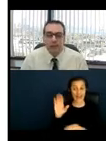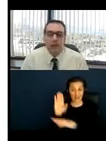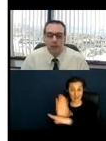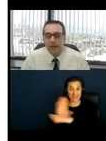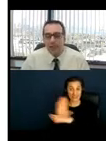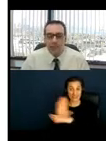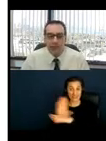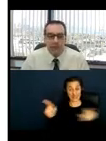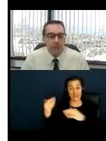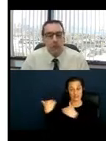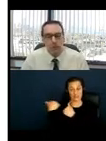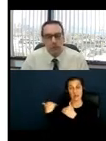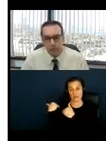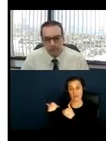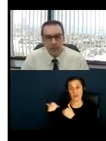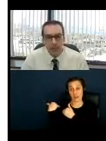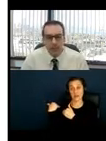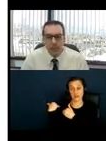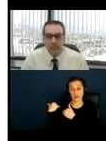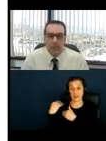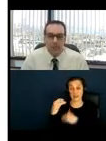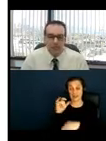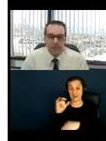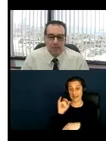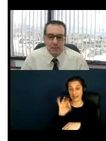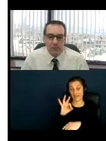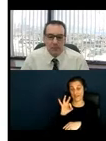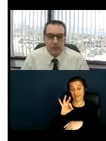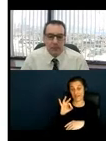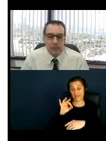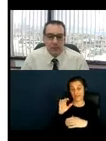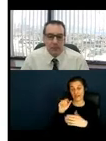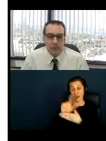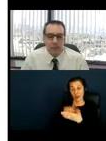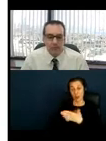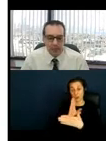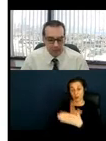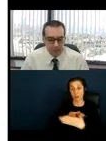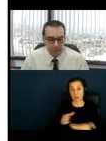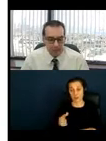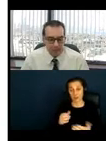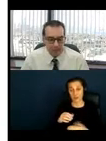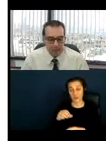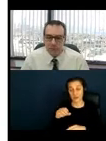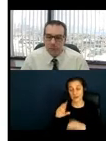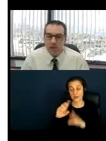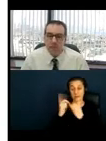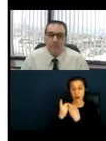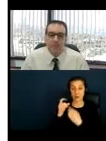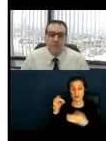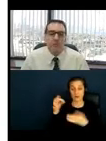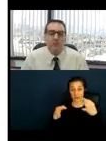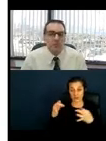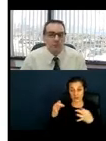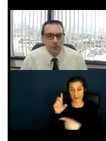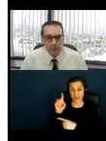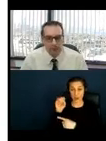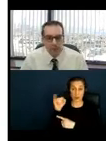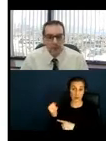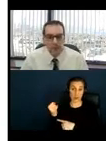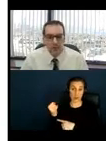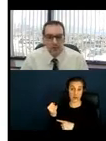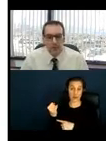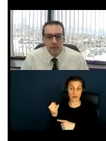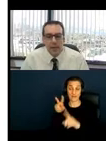linked or held liable if there were to be a Department of Justice complaint filed. This is why the municipal review